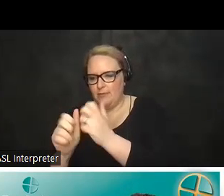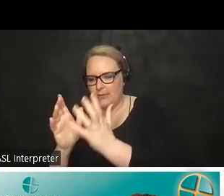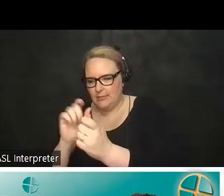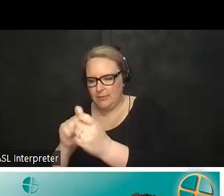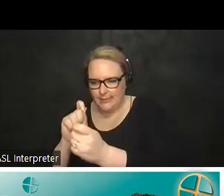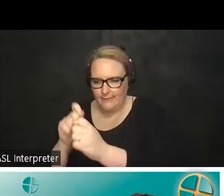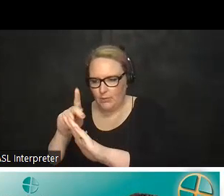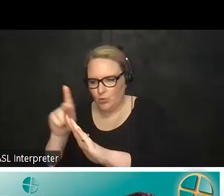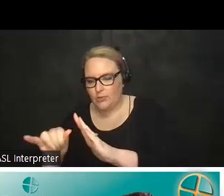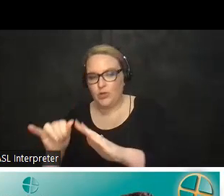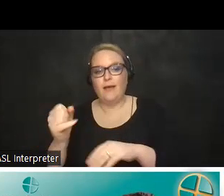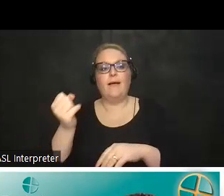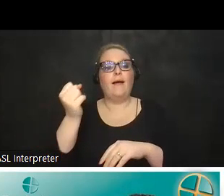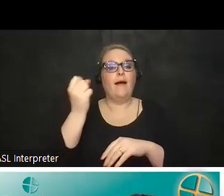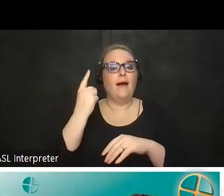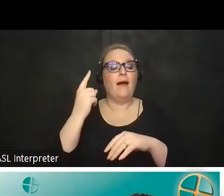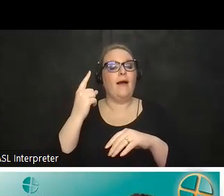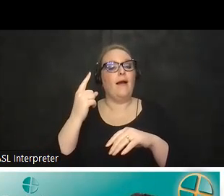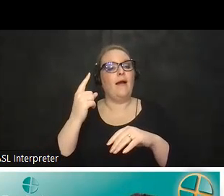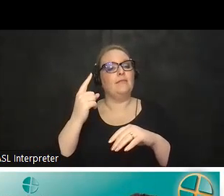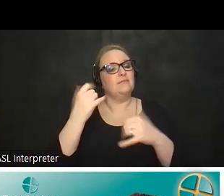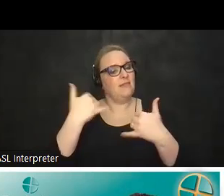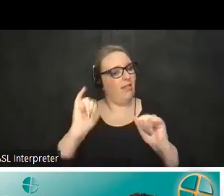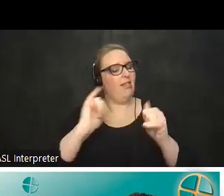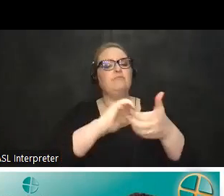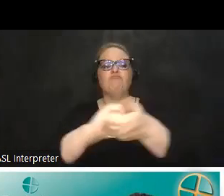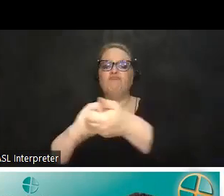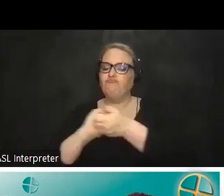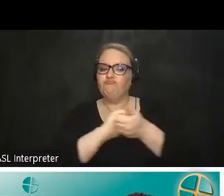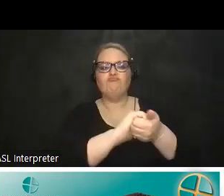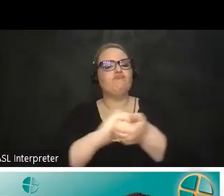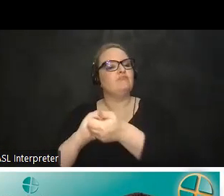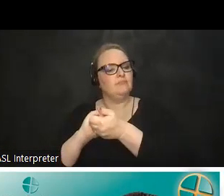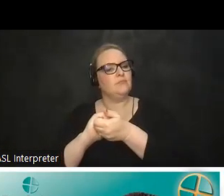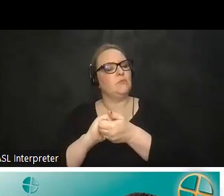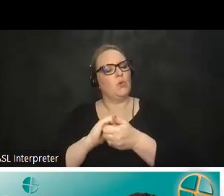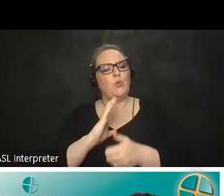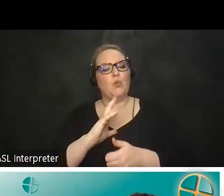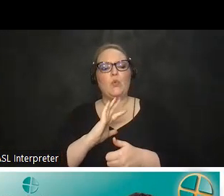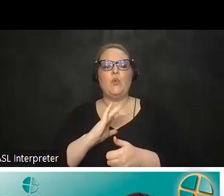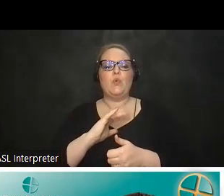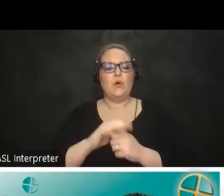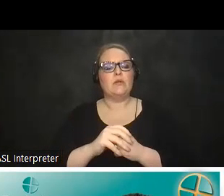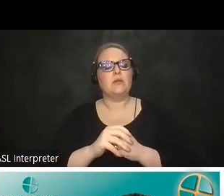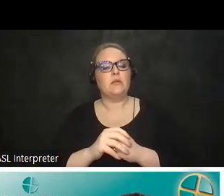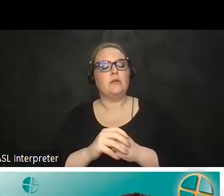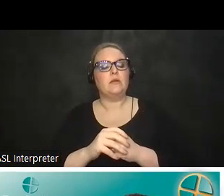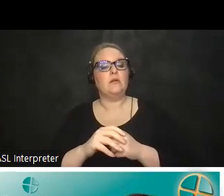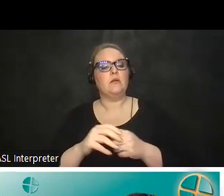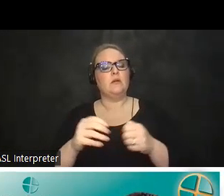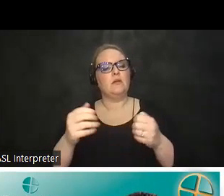um but there's a very um collaborative atmosphere within tetra which is really fascinating and because it's so